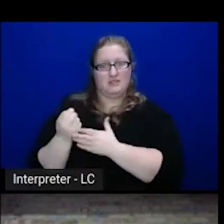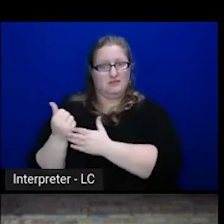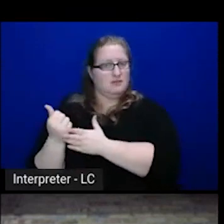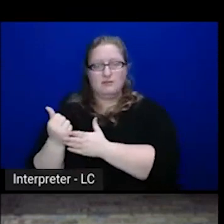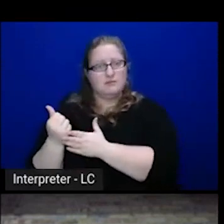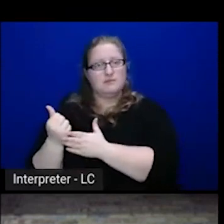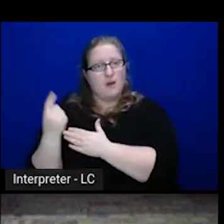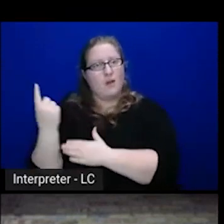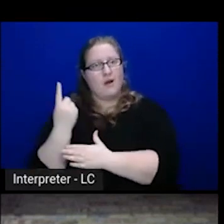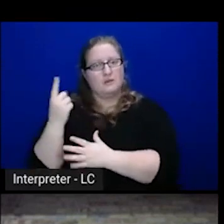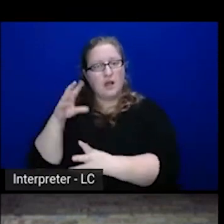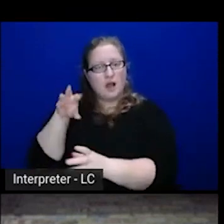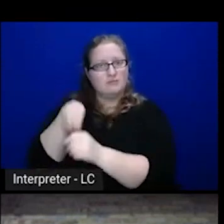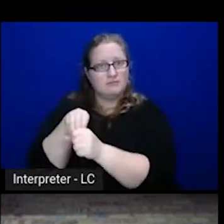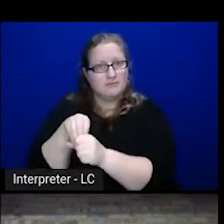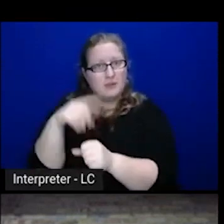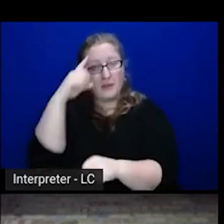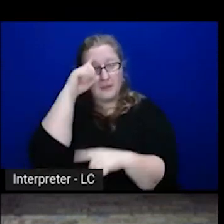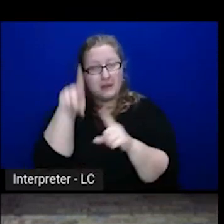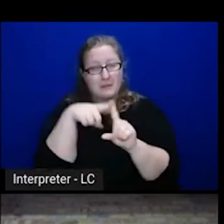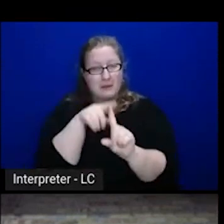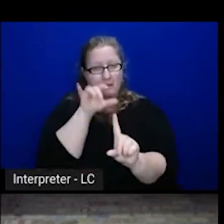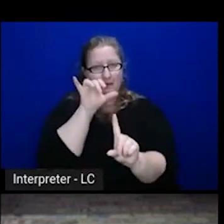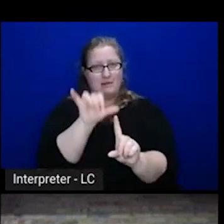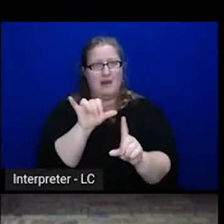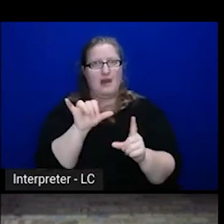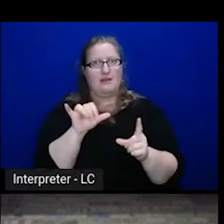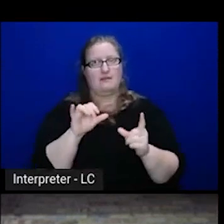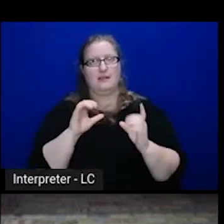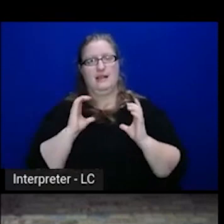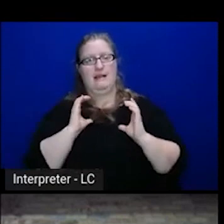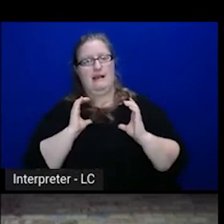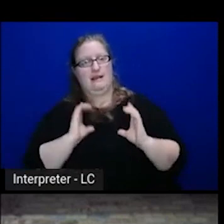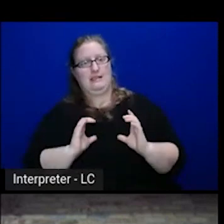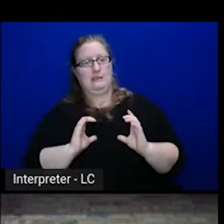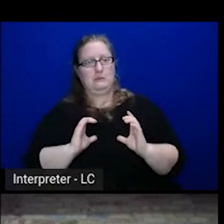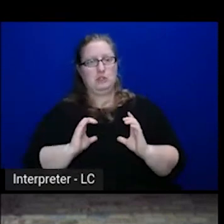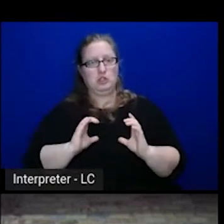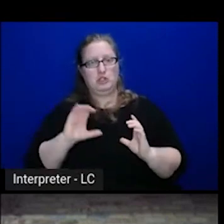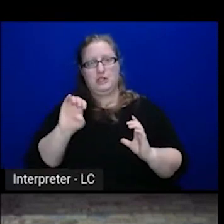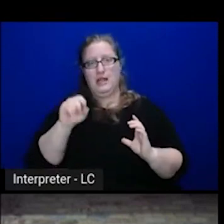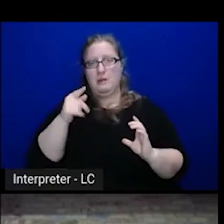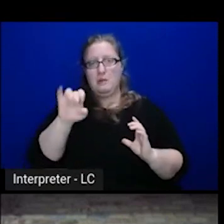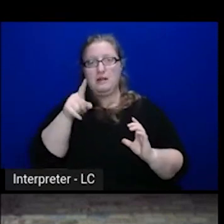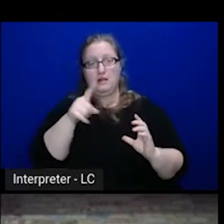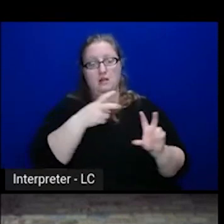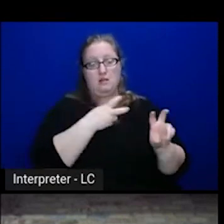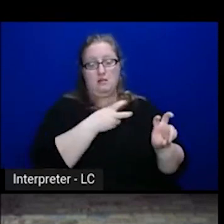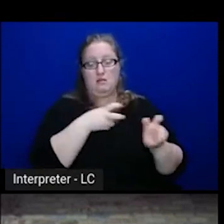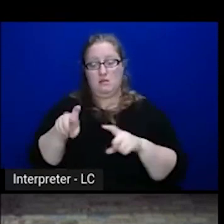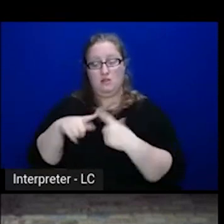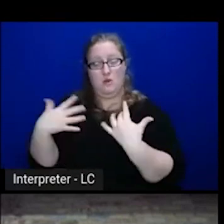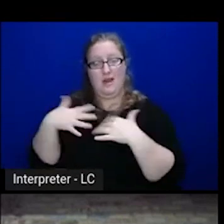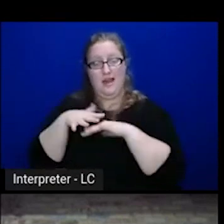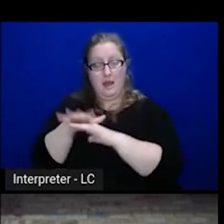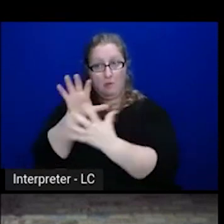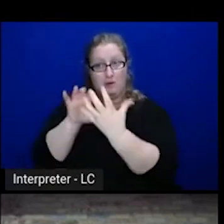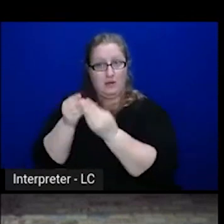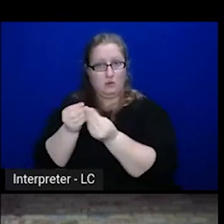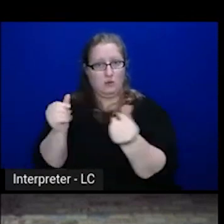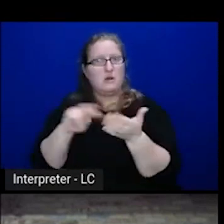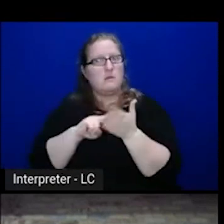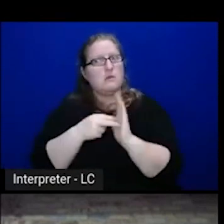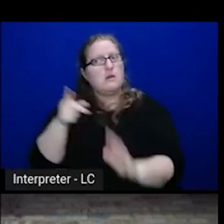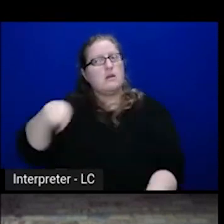think about that enterprise kind of customer and they're going to a hybrid cloud solution. They want to know